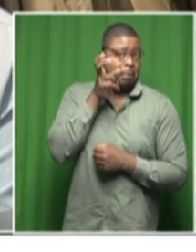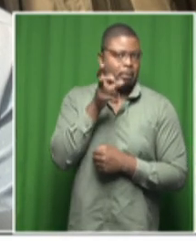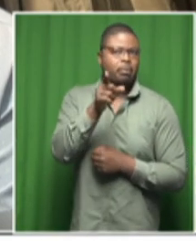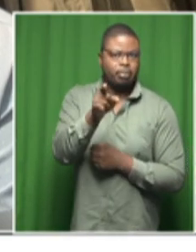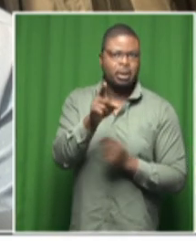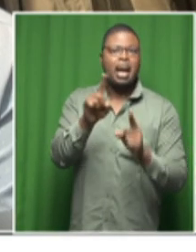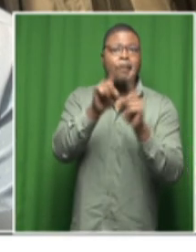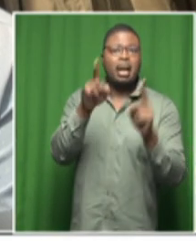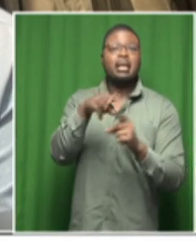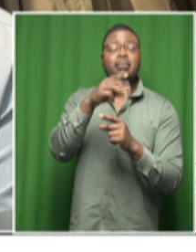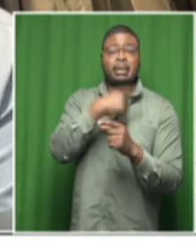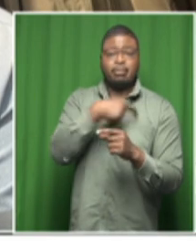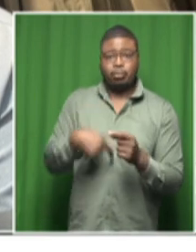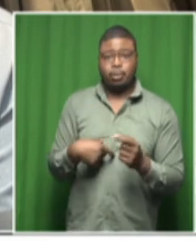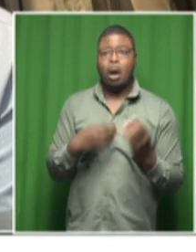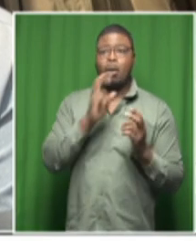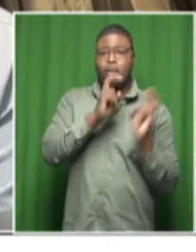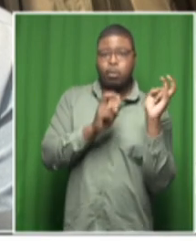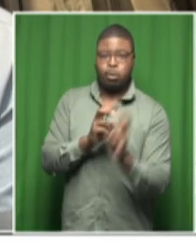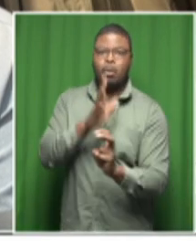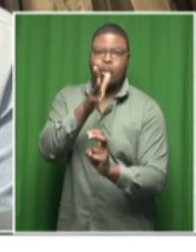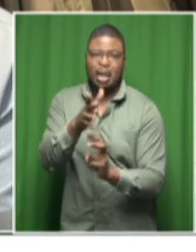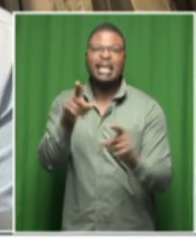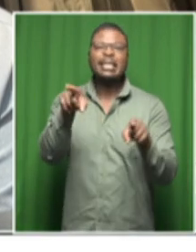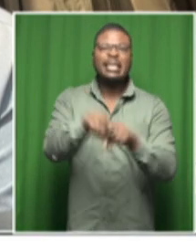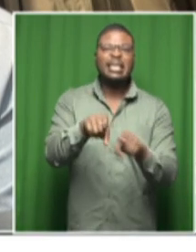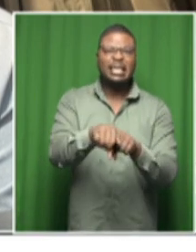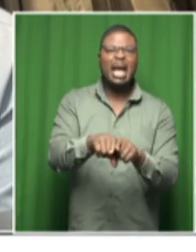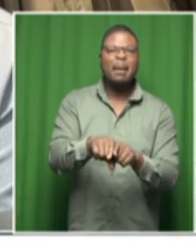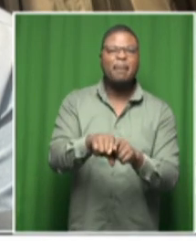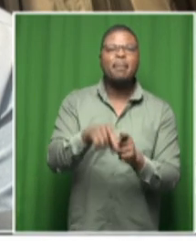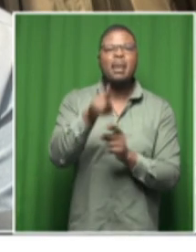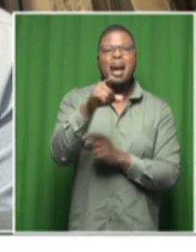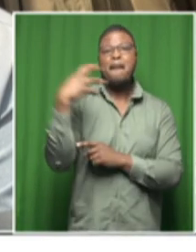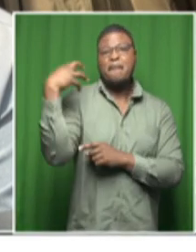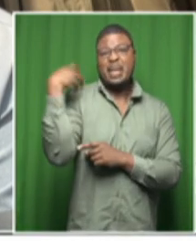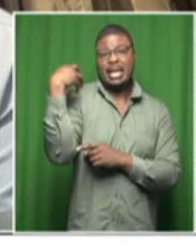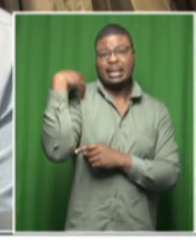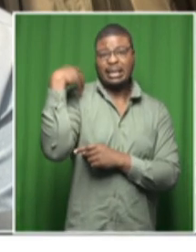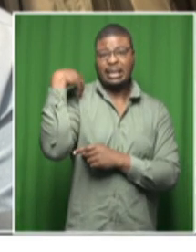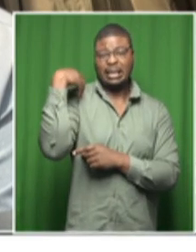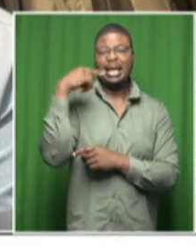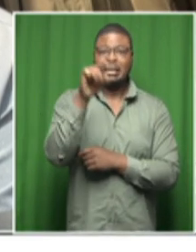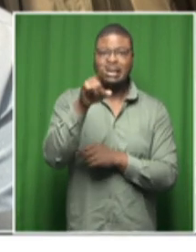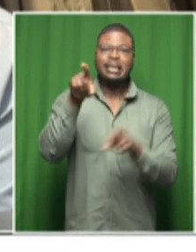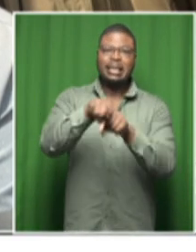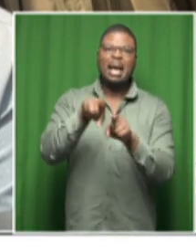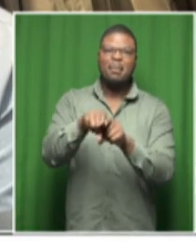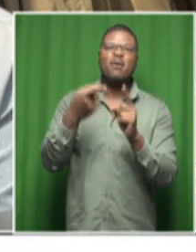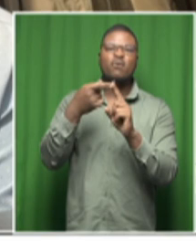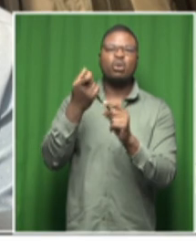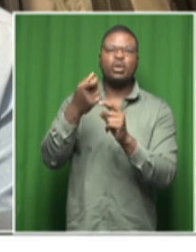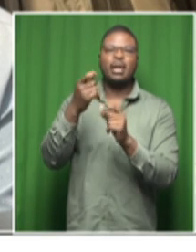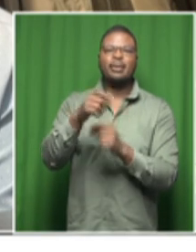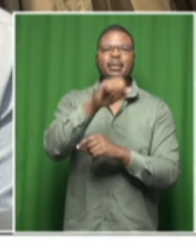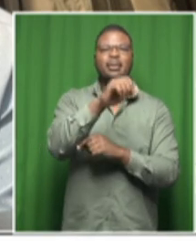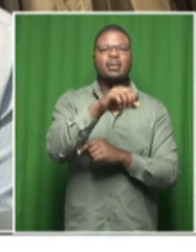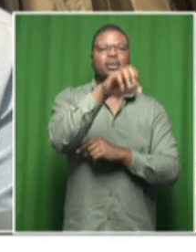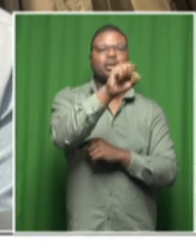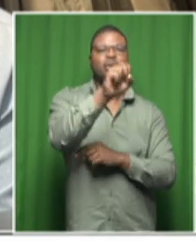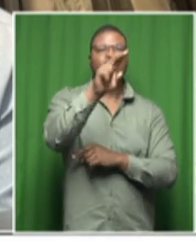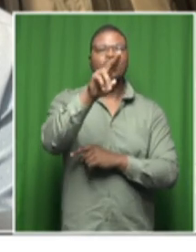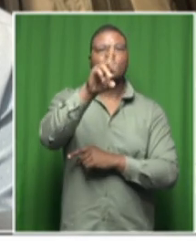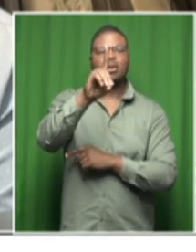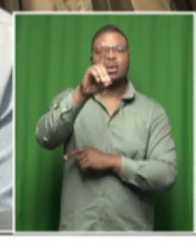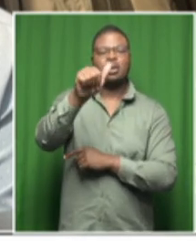he's going to cut short a trip uh to in south sudan he's going to make his way back as well to come and assess and see what's going on but government has